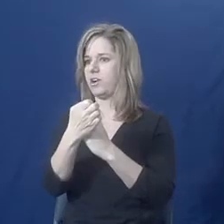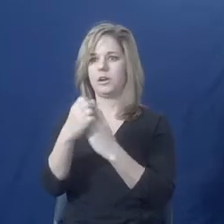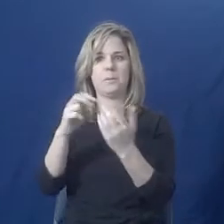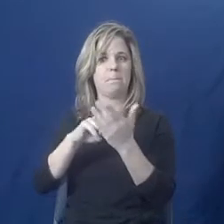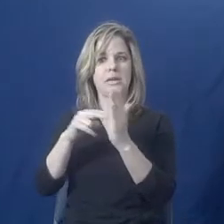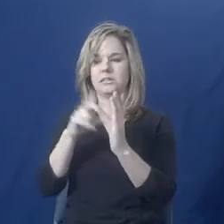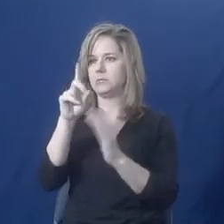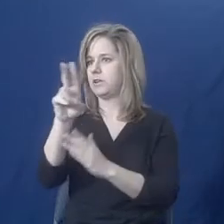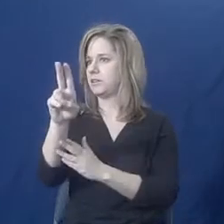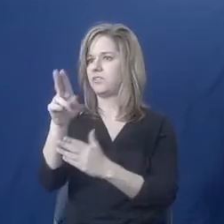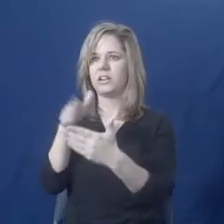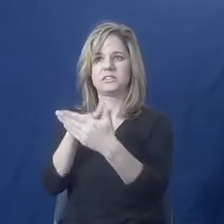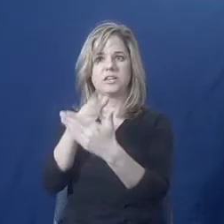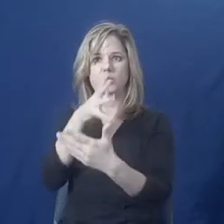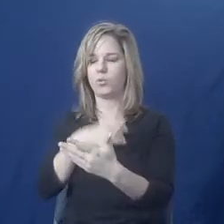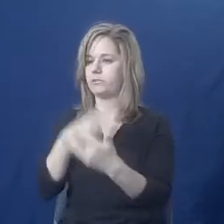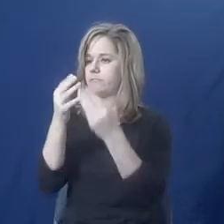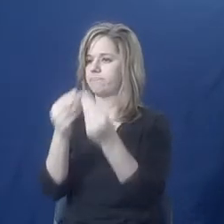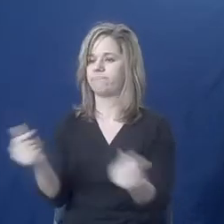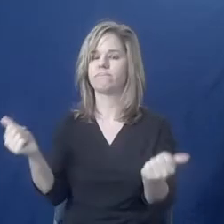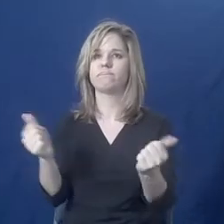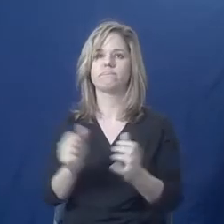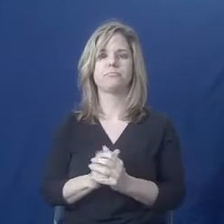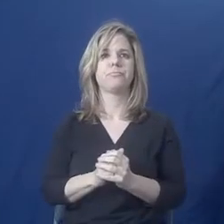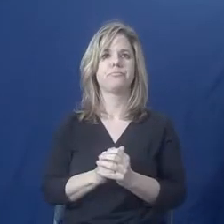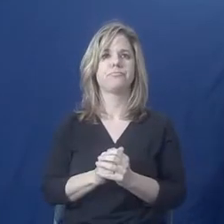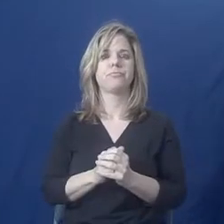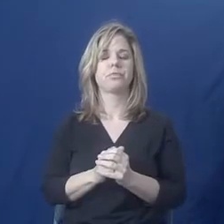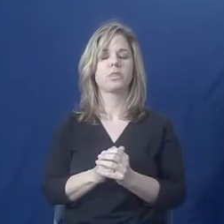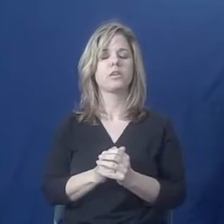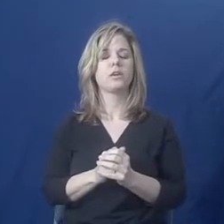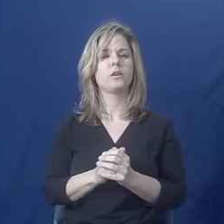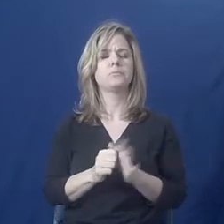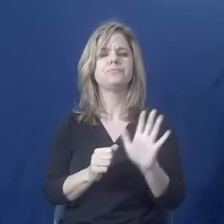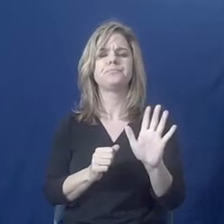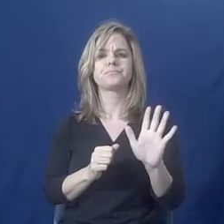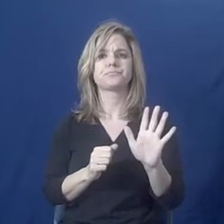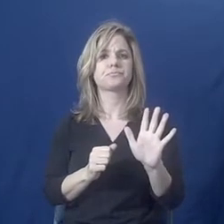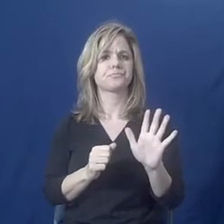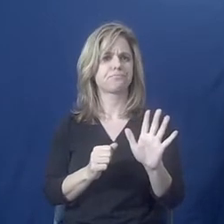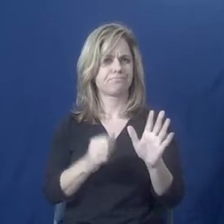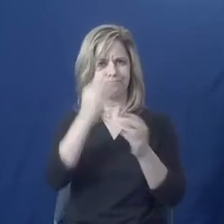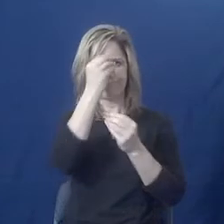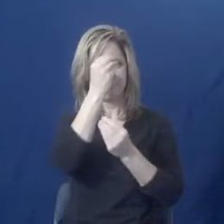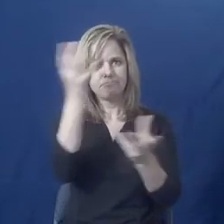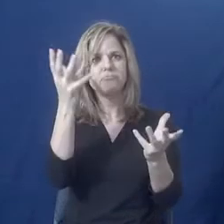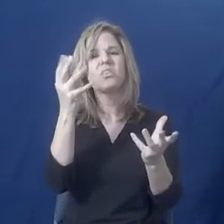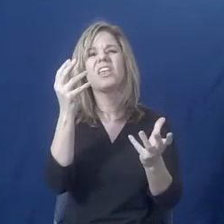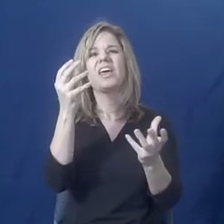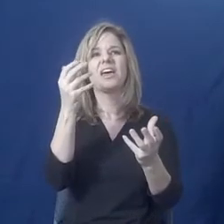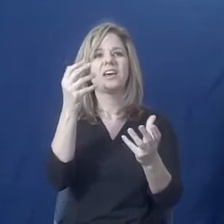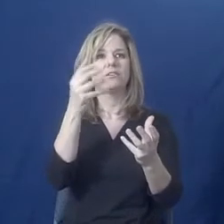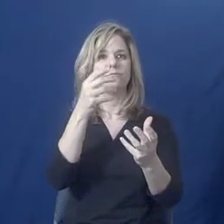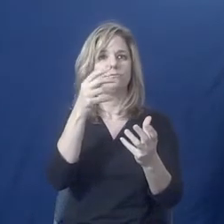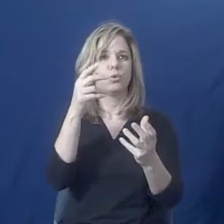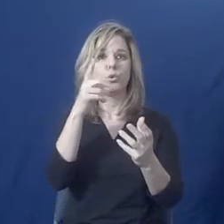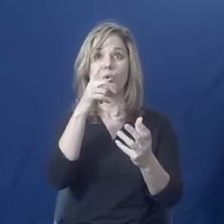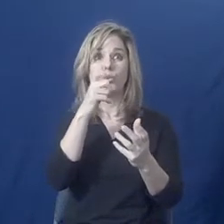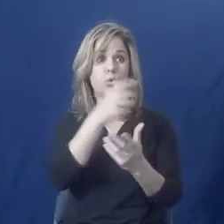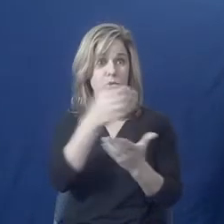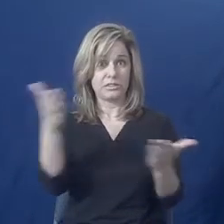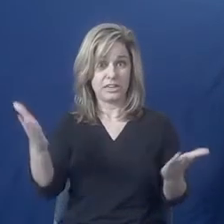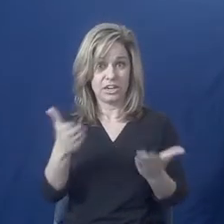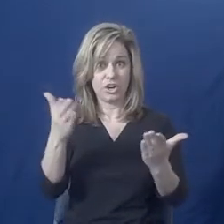women no longer exists. I wanted to add that at any time if you need to exit